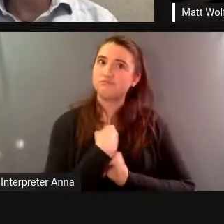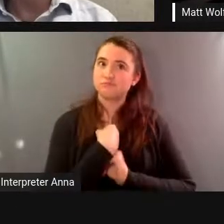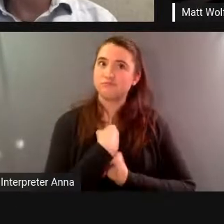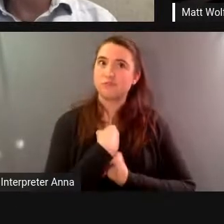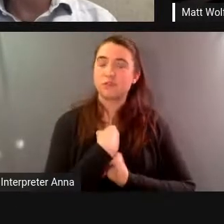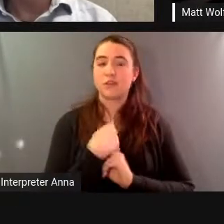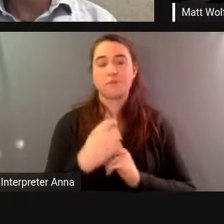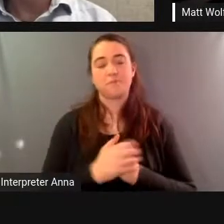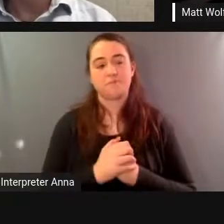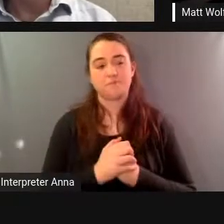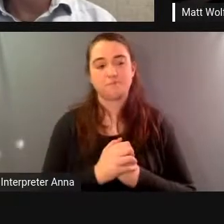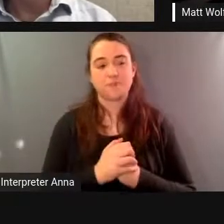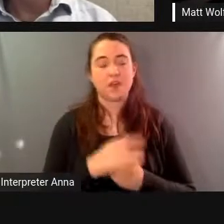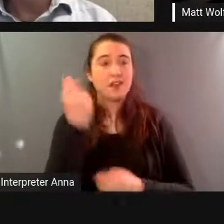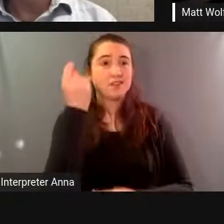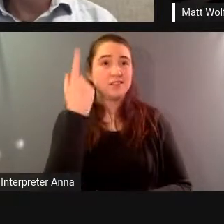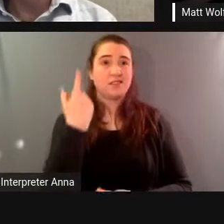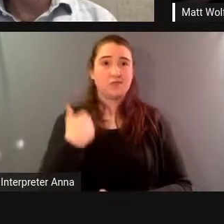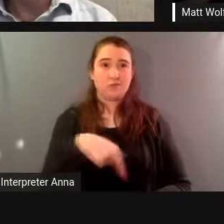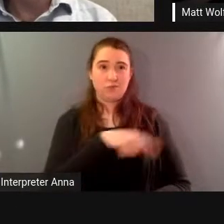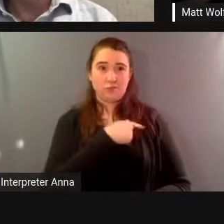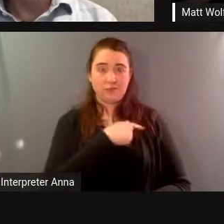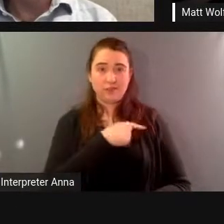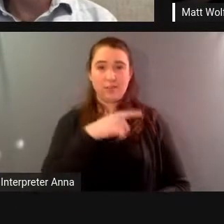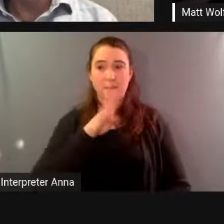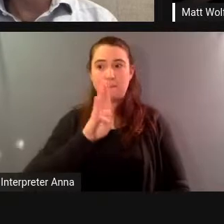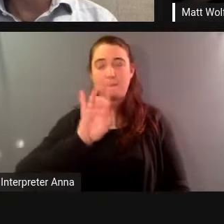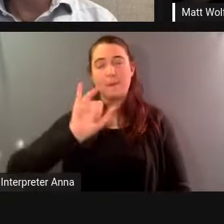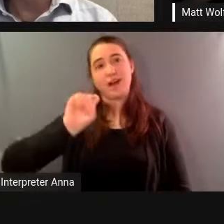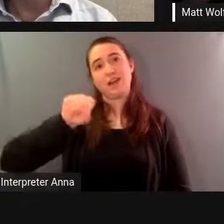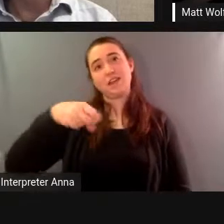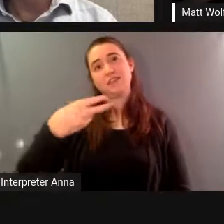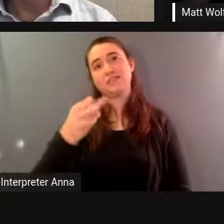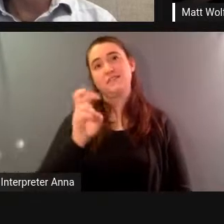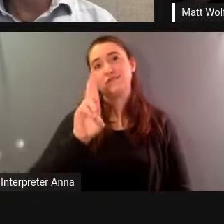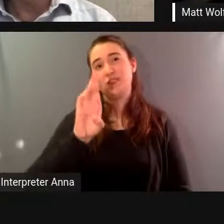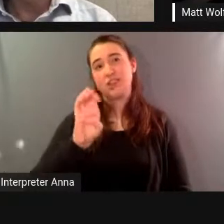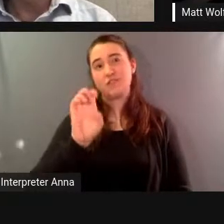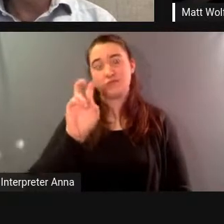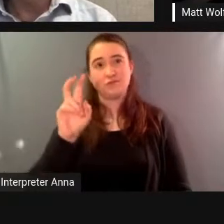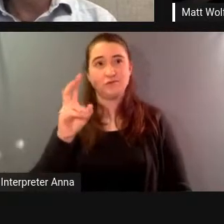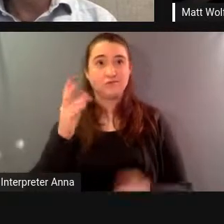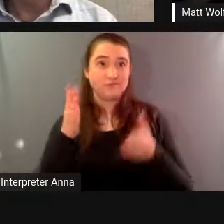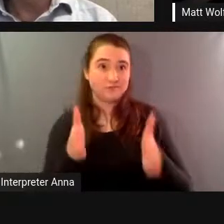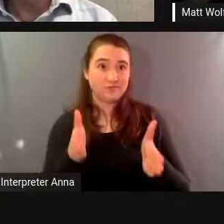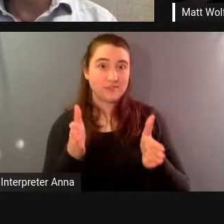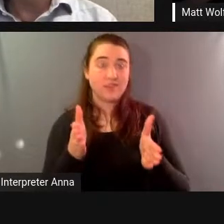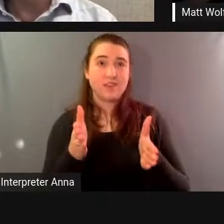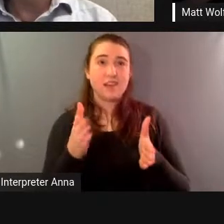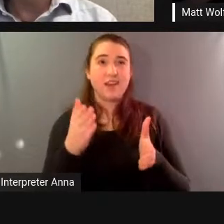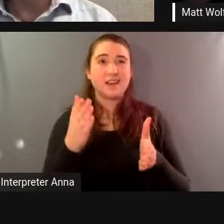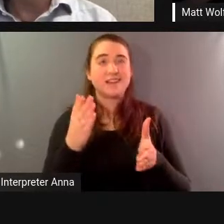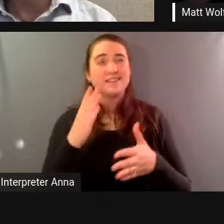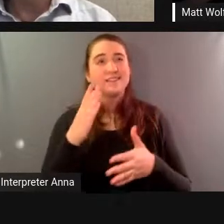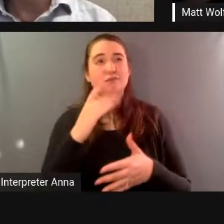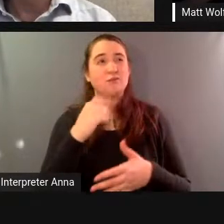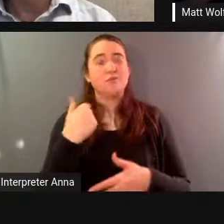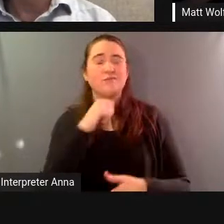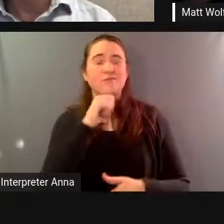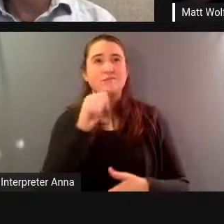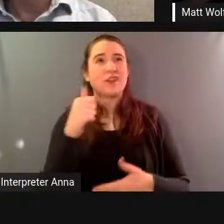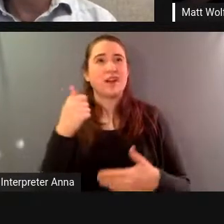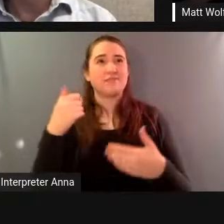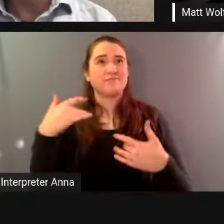what we were doing amazingly enough is kind of a taboo we had people in the experiment and